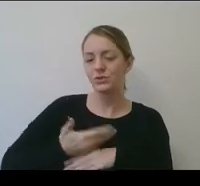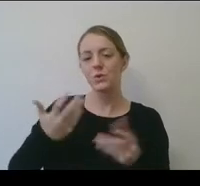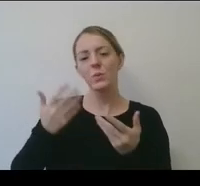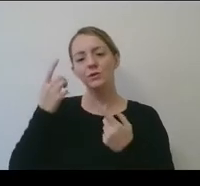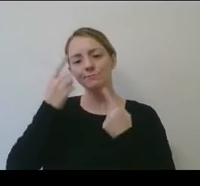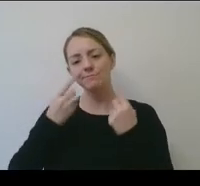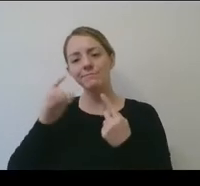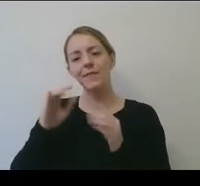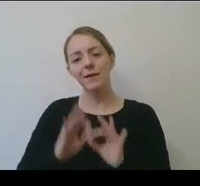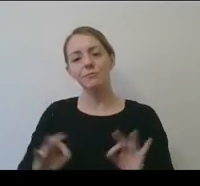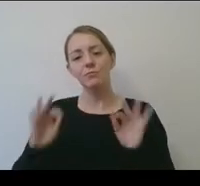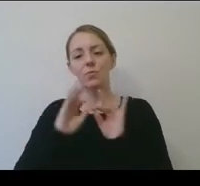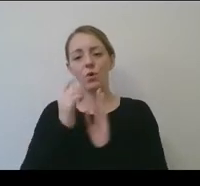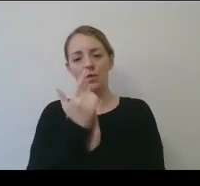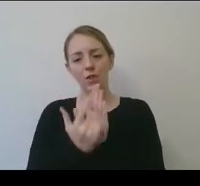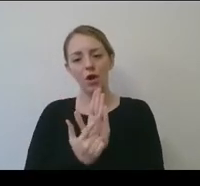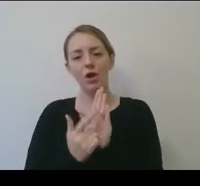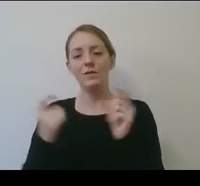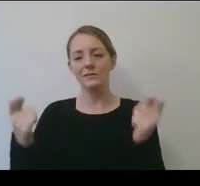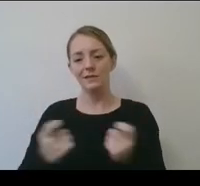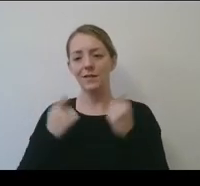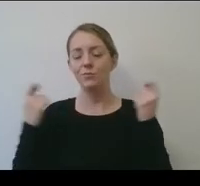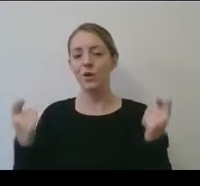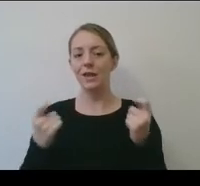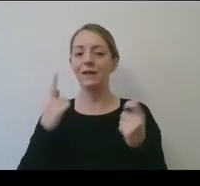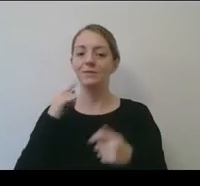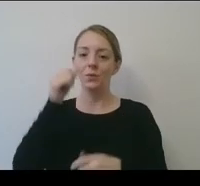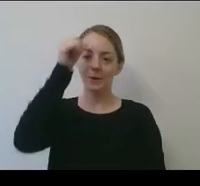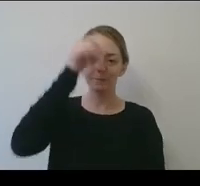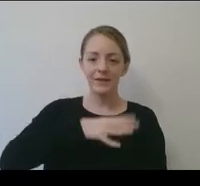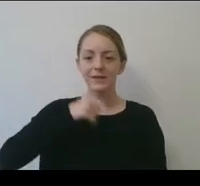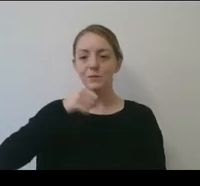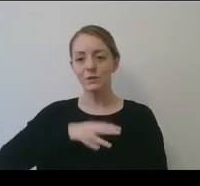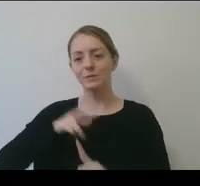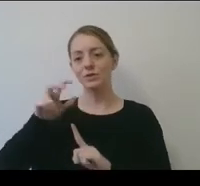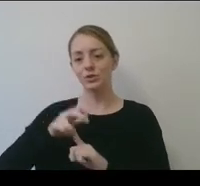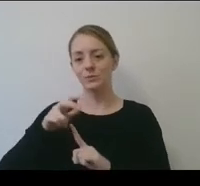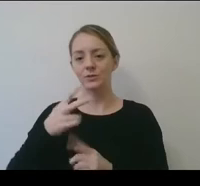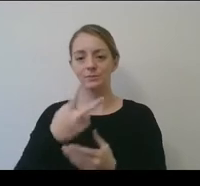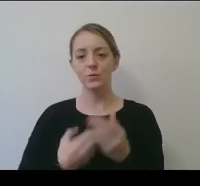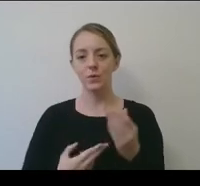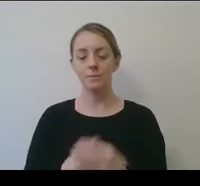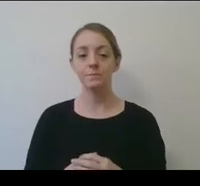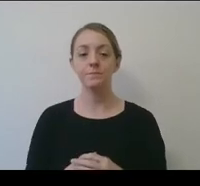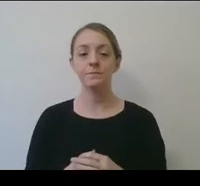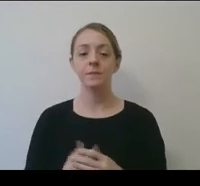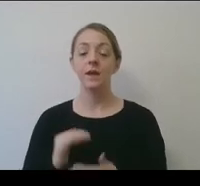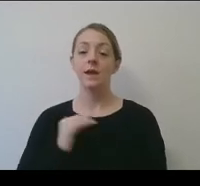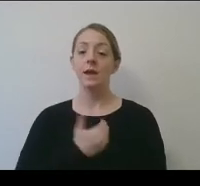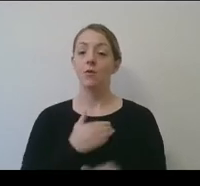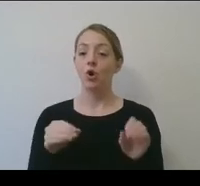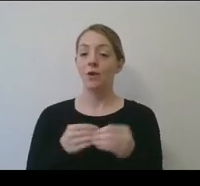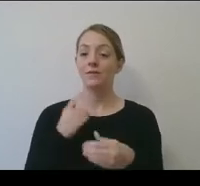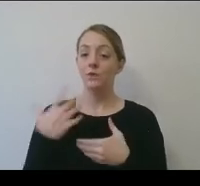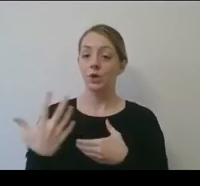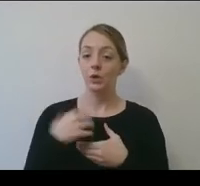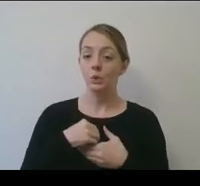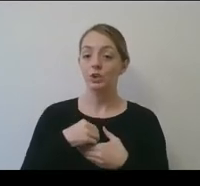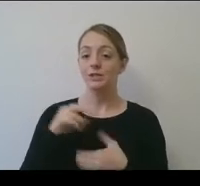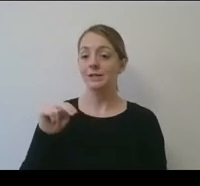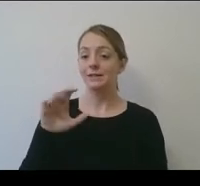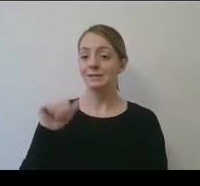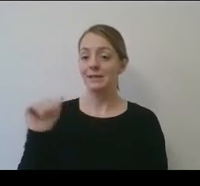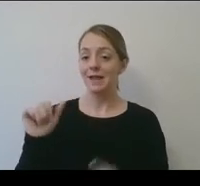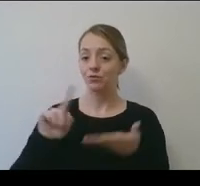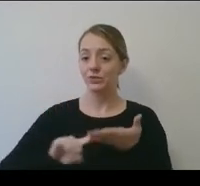celebrate it across both our men's and women's championships. The Office of Inclusion and NSA Research are partnering